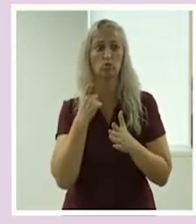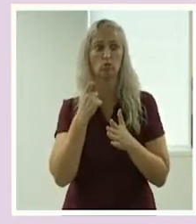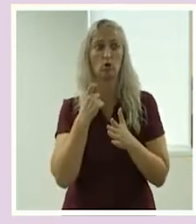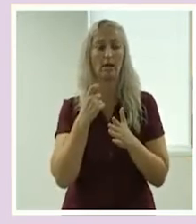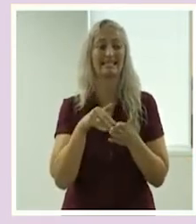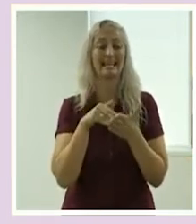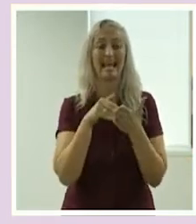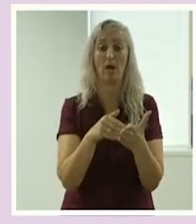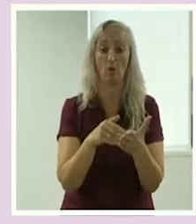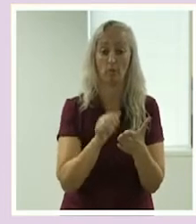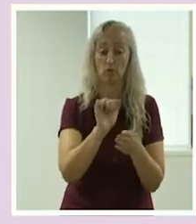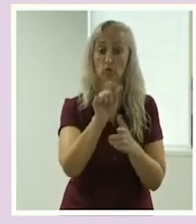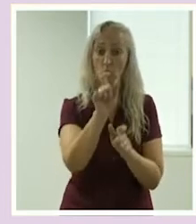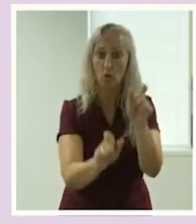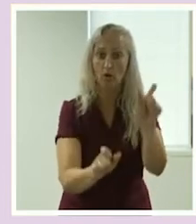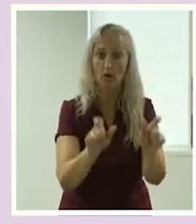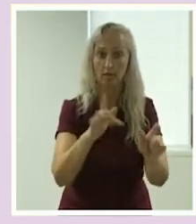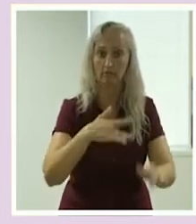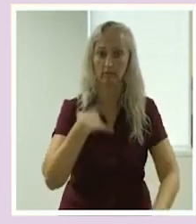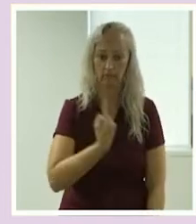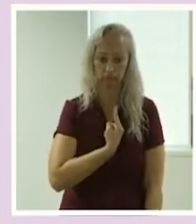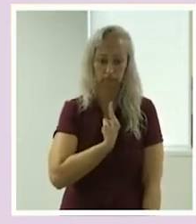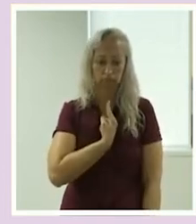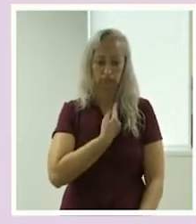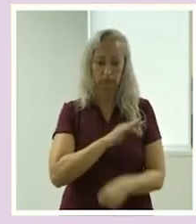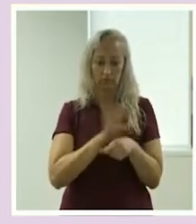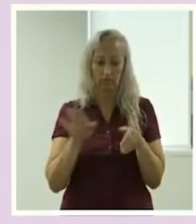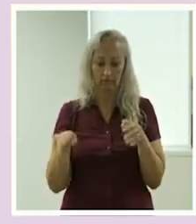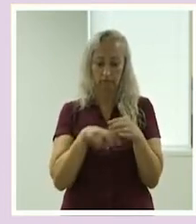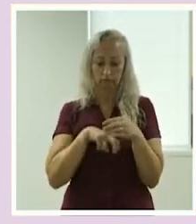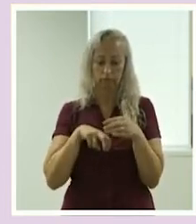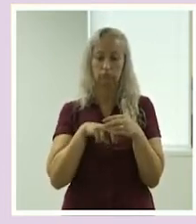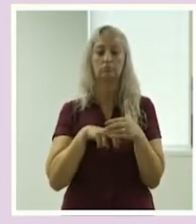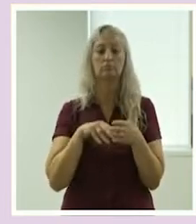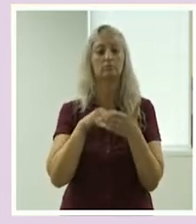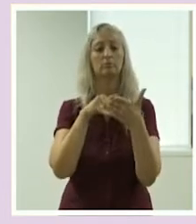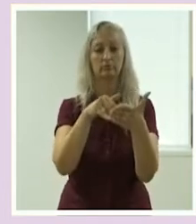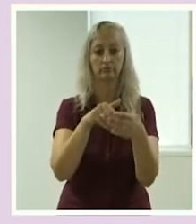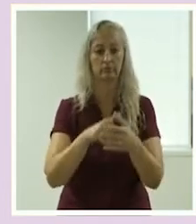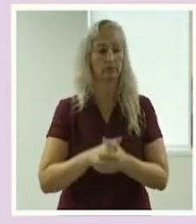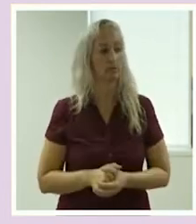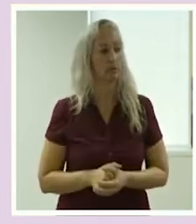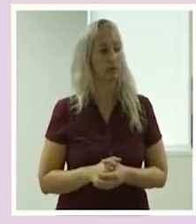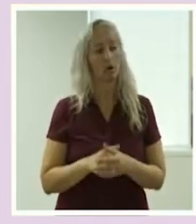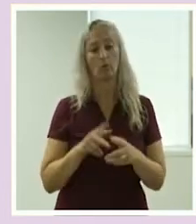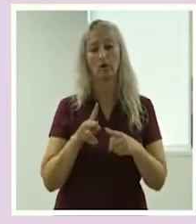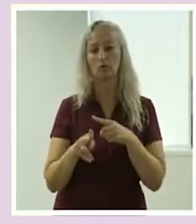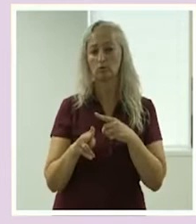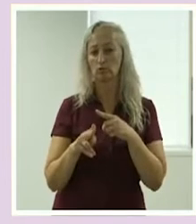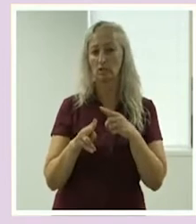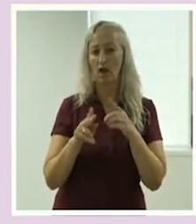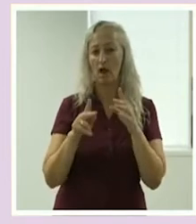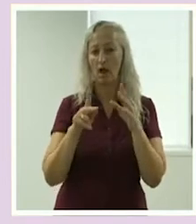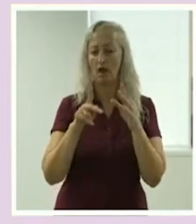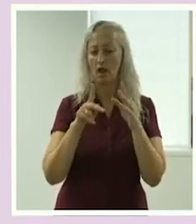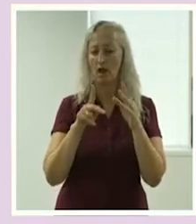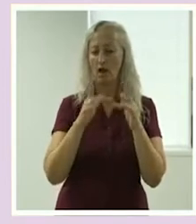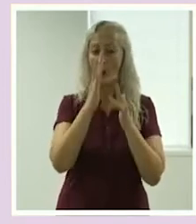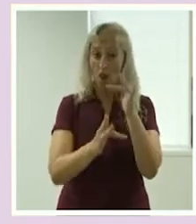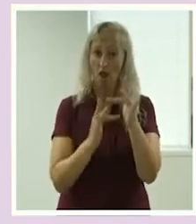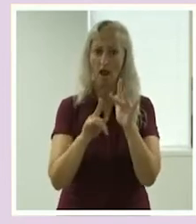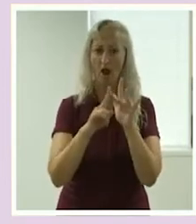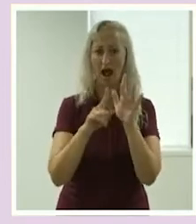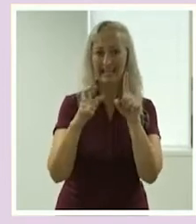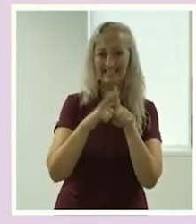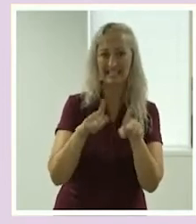your clients and enable you to continue working. We also launched support provider IDs so you could prove your essential workers in geographies